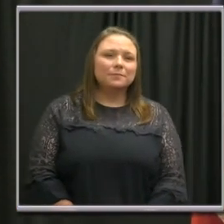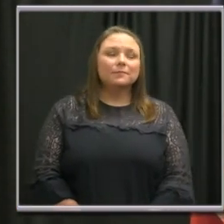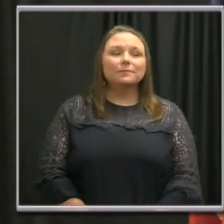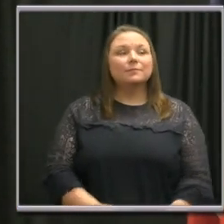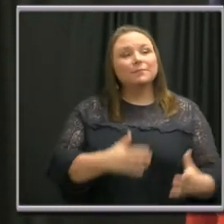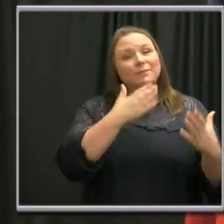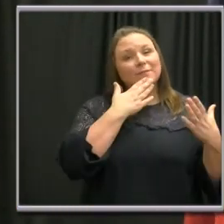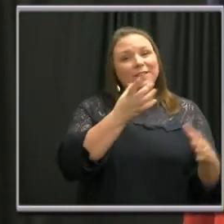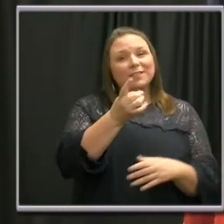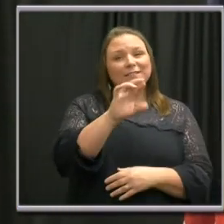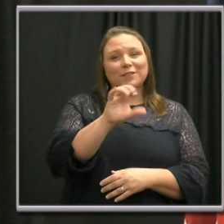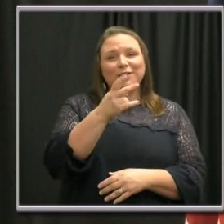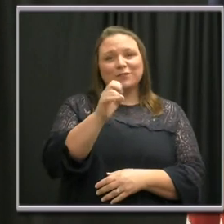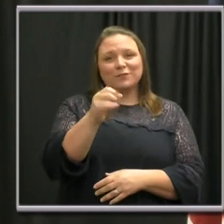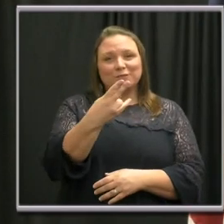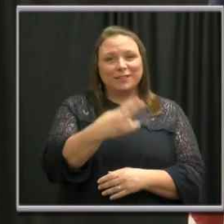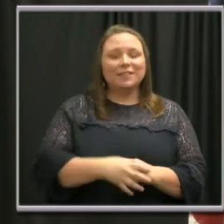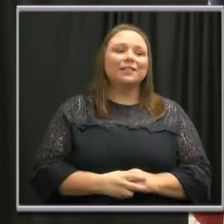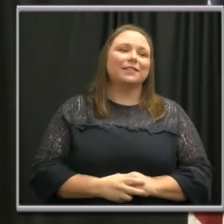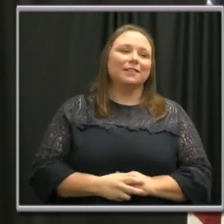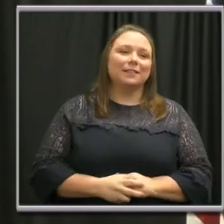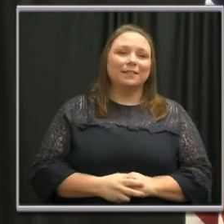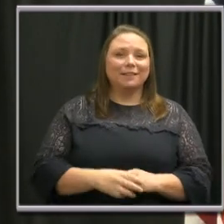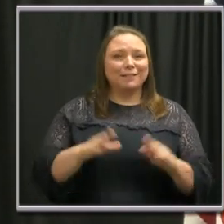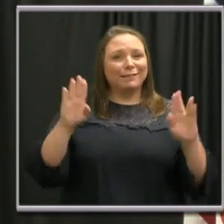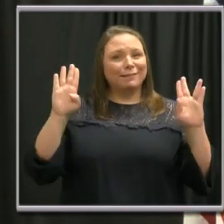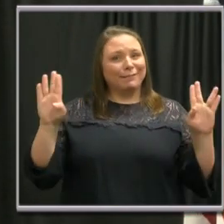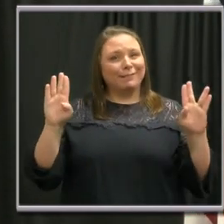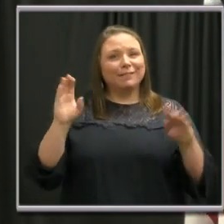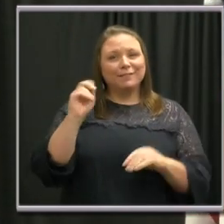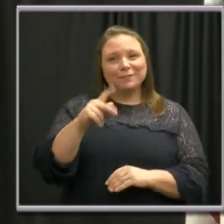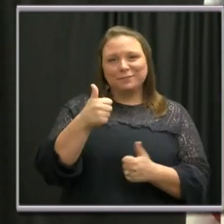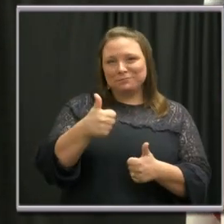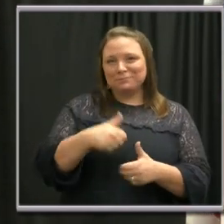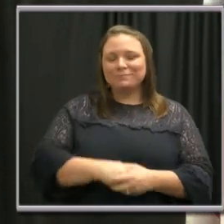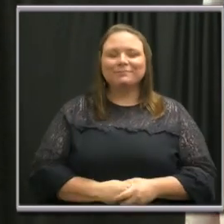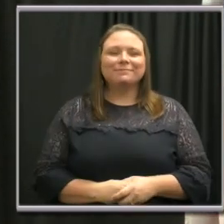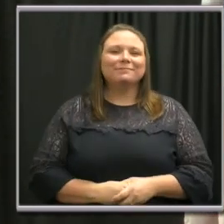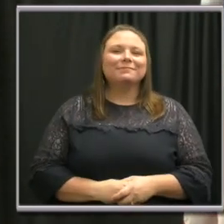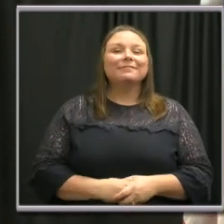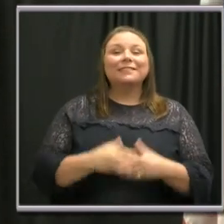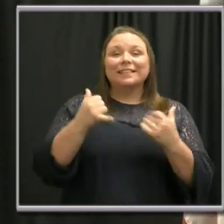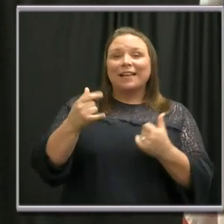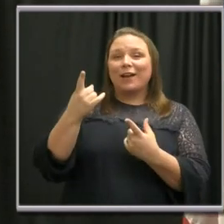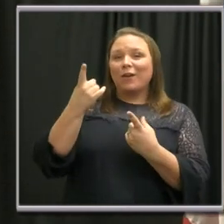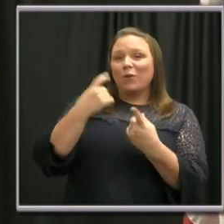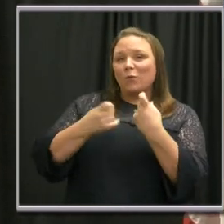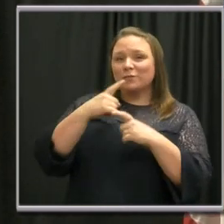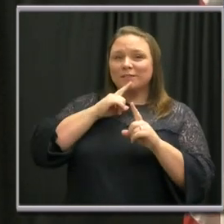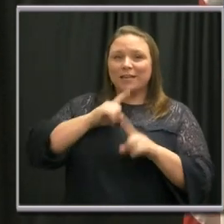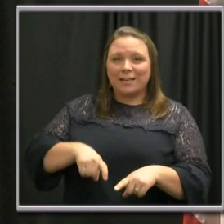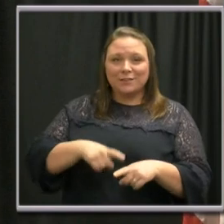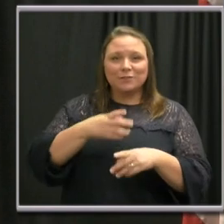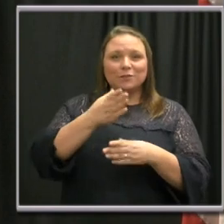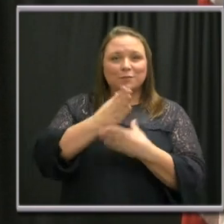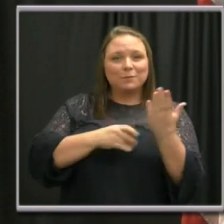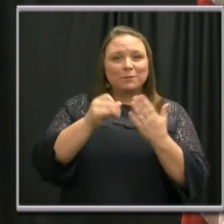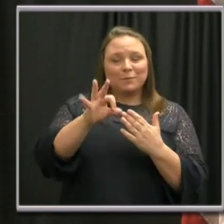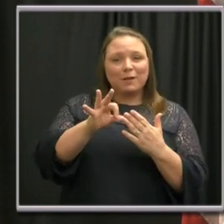Thank you, Dr. Hildreth. Live long and prosper. We will now start the Q&A portion of today's briefing.